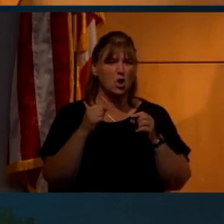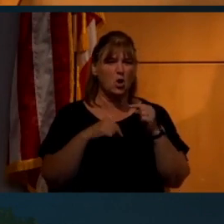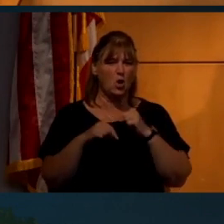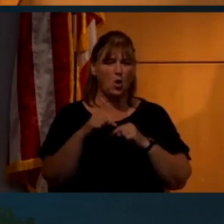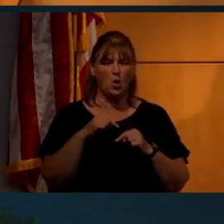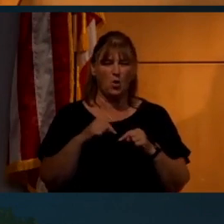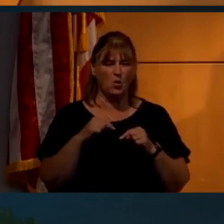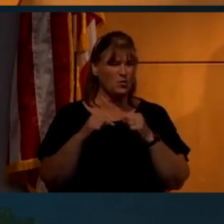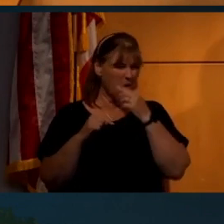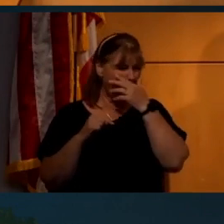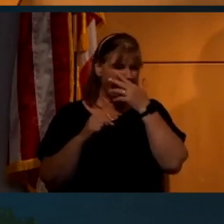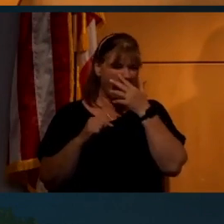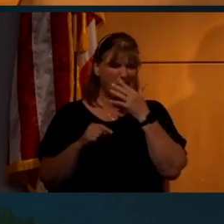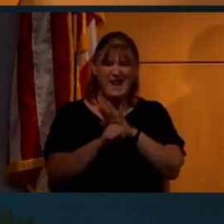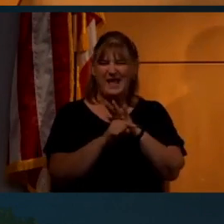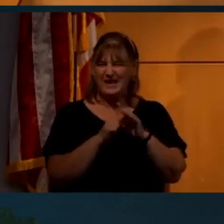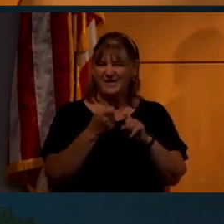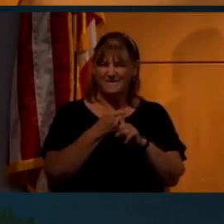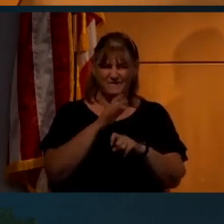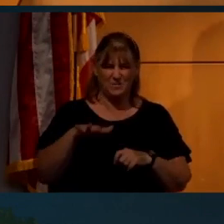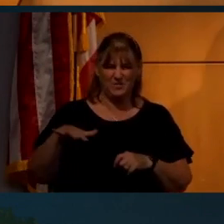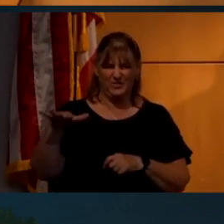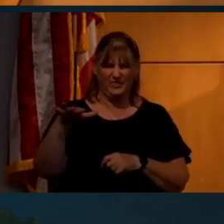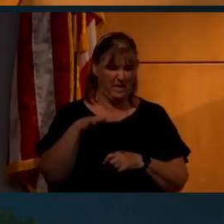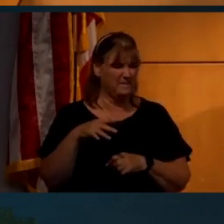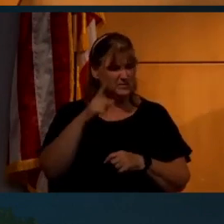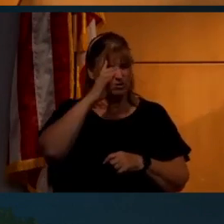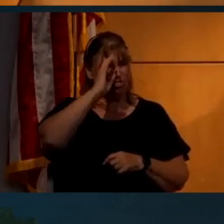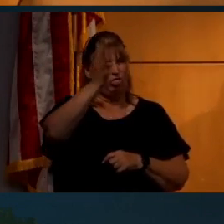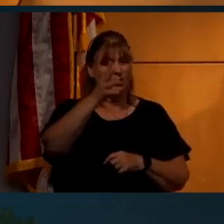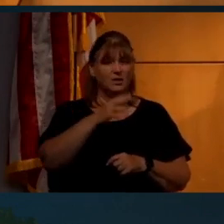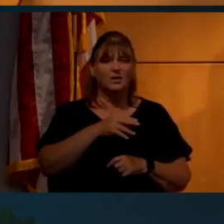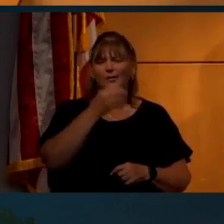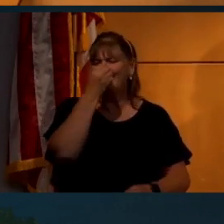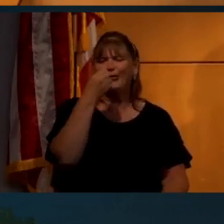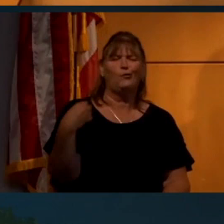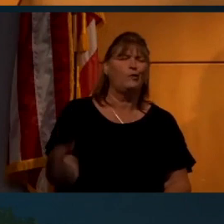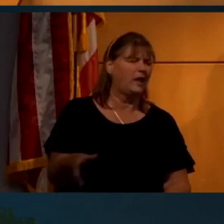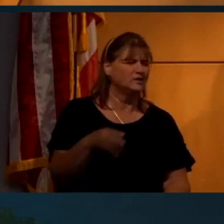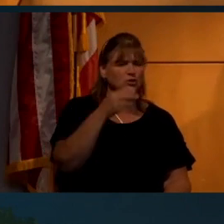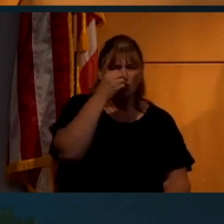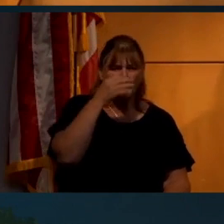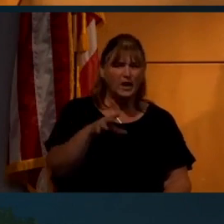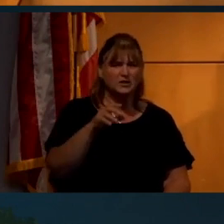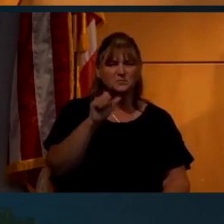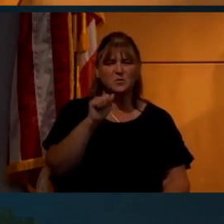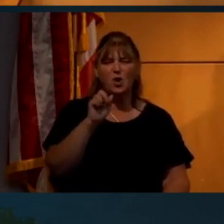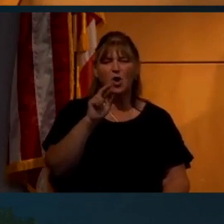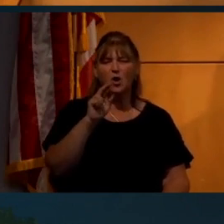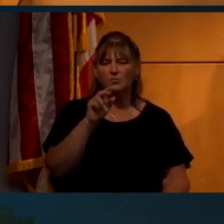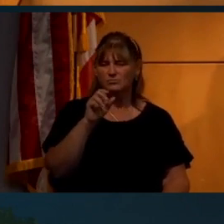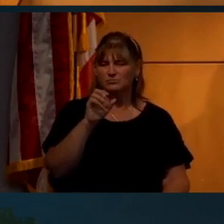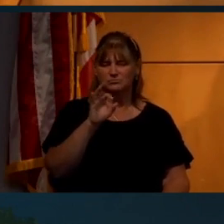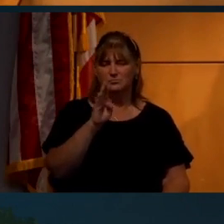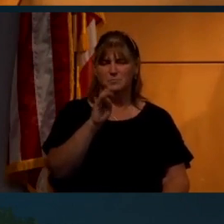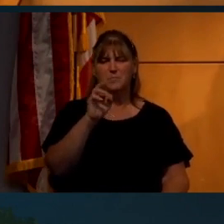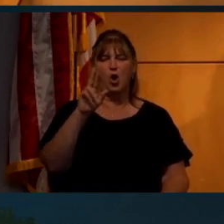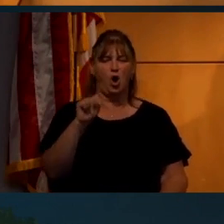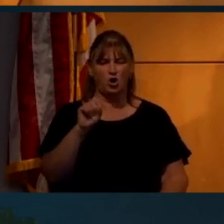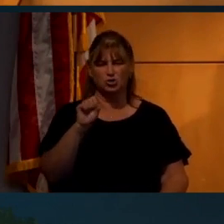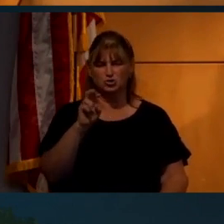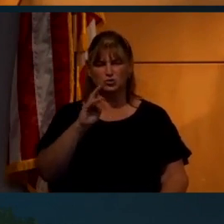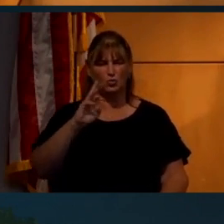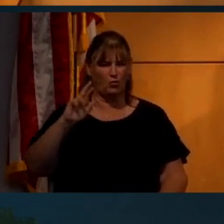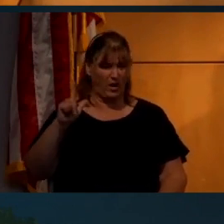low to stoop to. And, and again, right. Who cares? Who cares about Bart Sabrell? You guys haven't even heard of him, right?